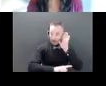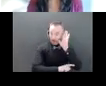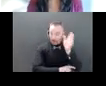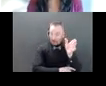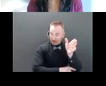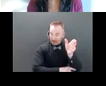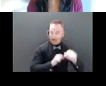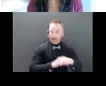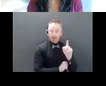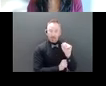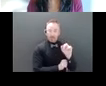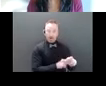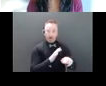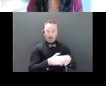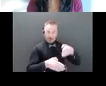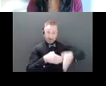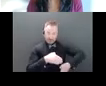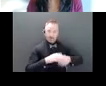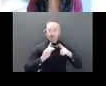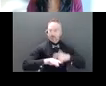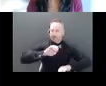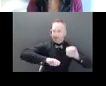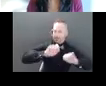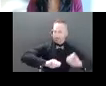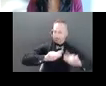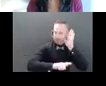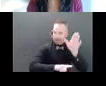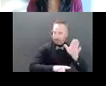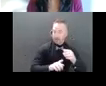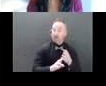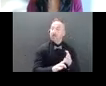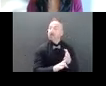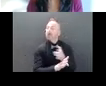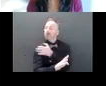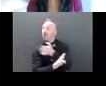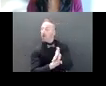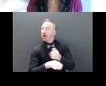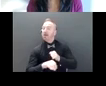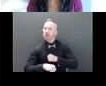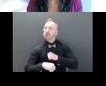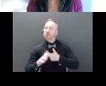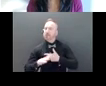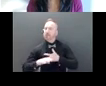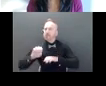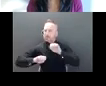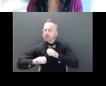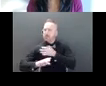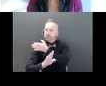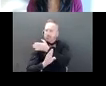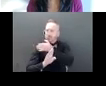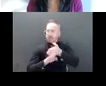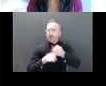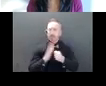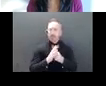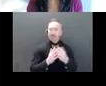several webinars. So even though you filled out an evaluation in the past, please feel free to fill out one again. For those of you new joining us today,